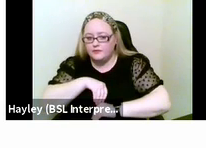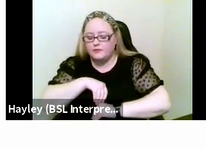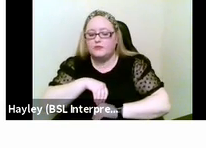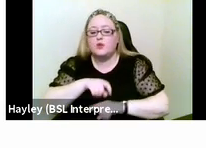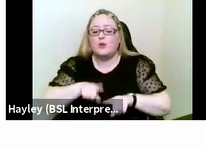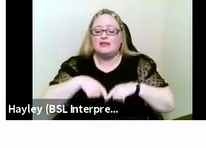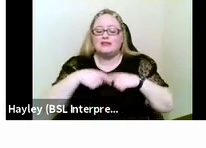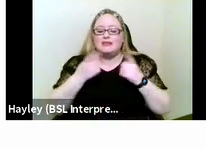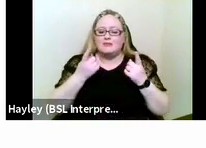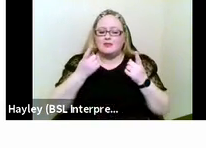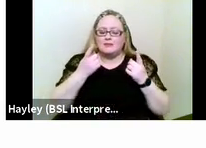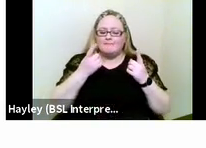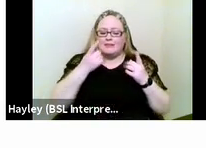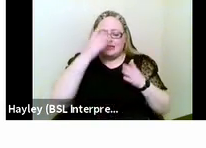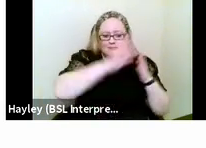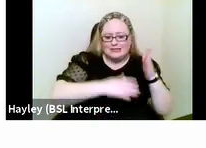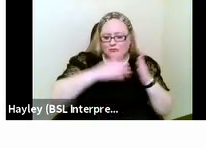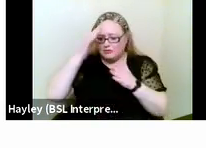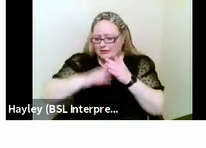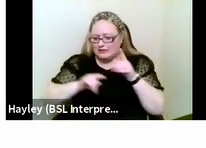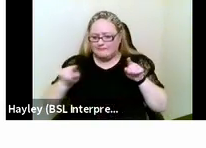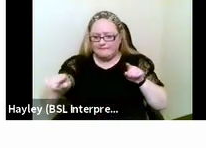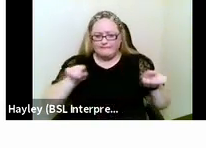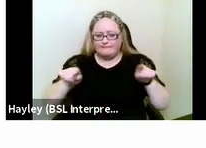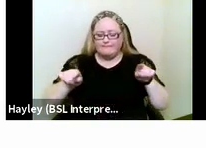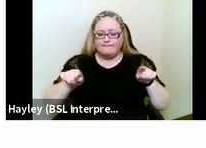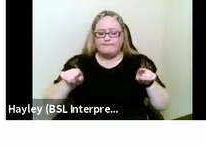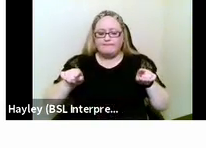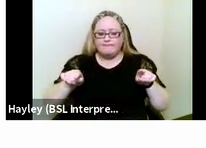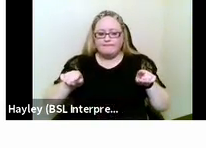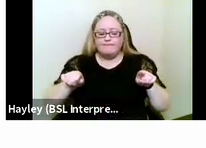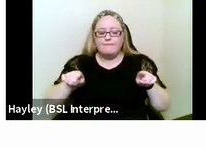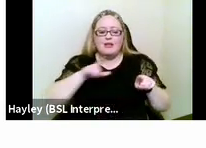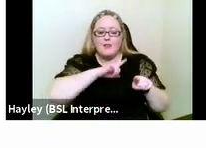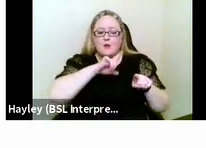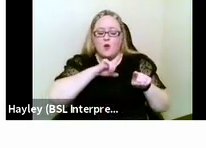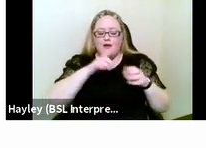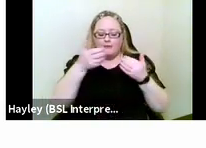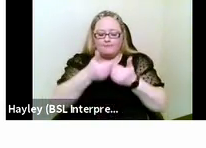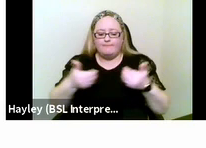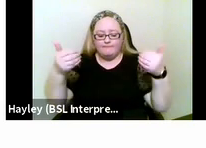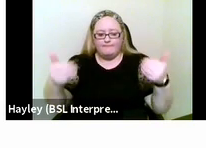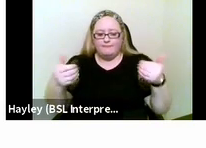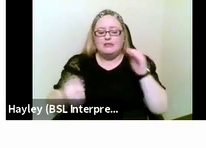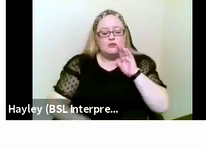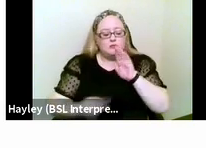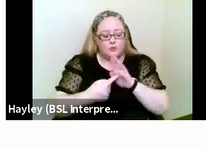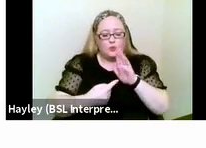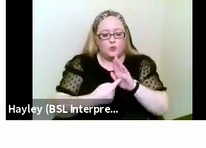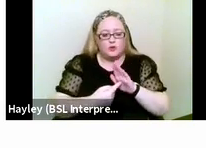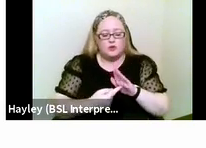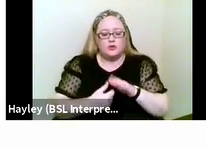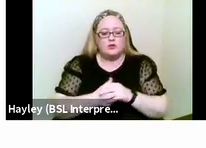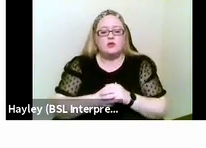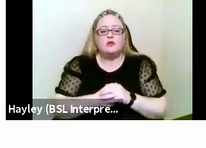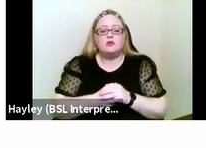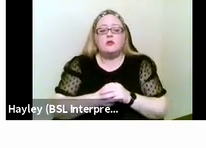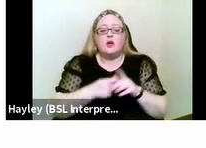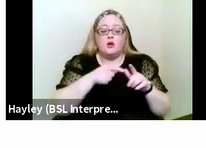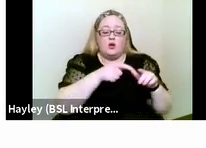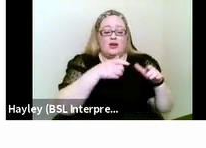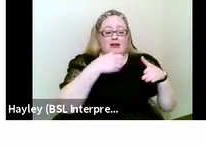deafblindness and acquired deafblindness, which is why the distinction is important. For the